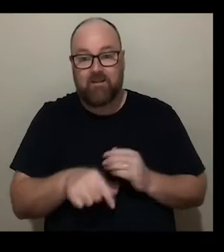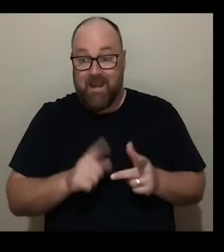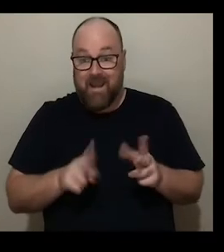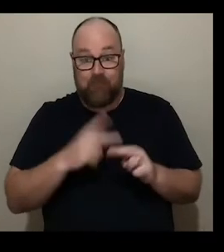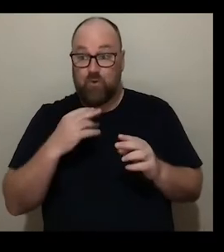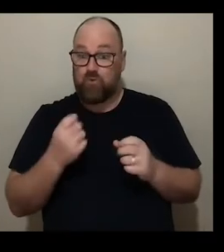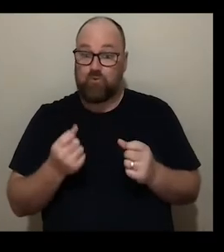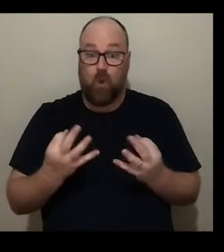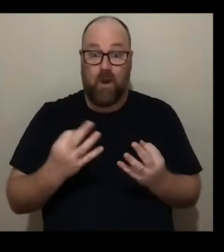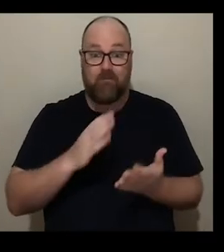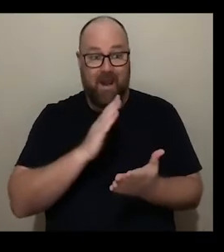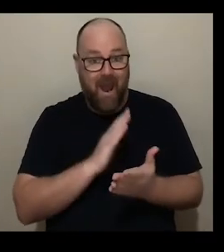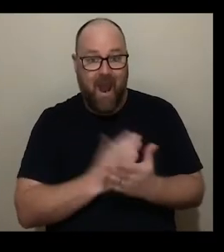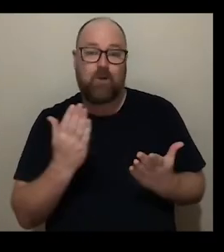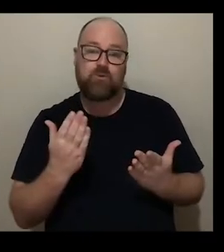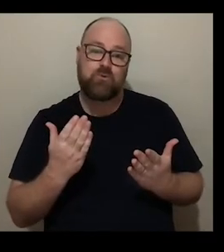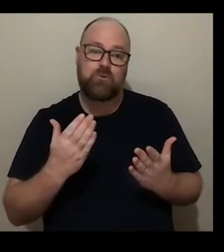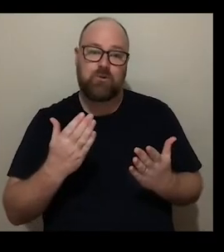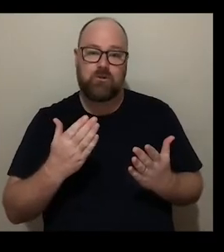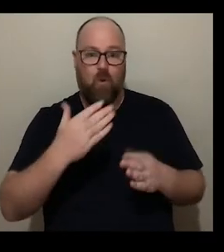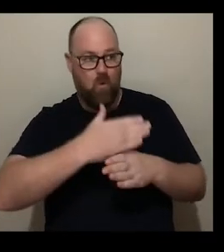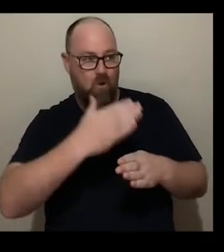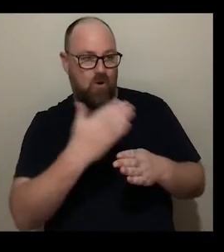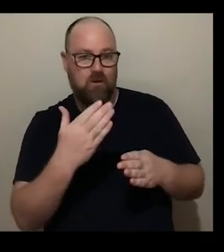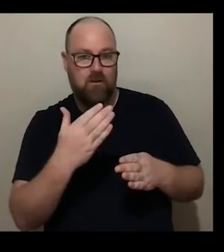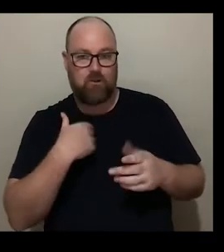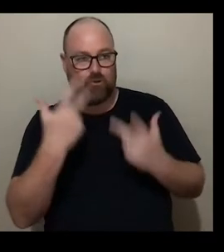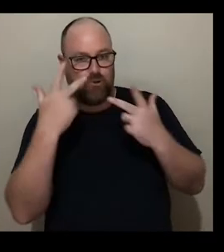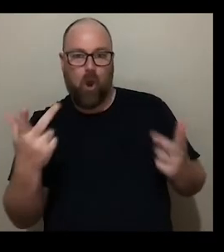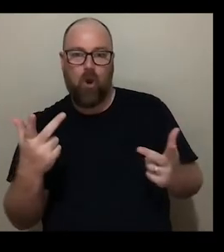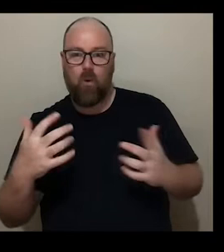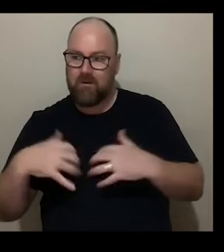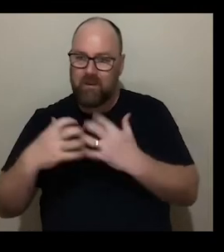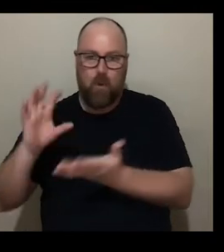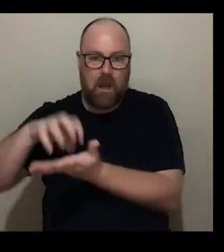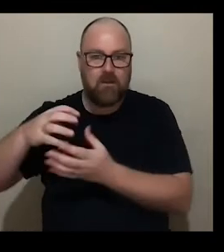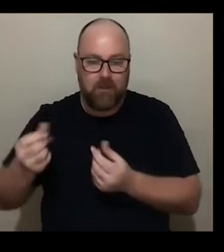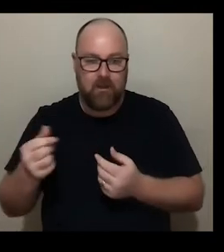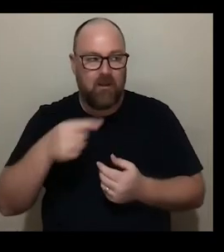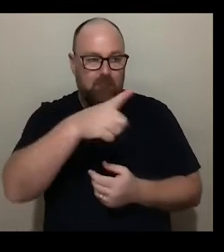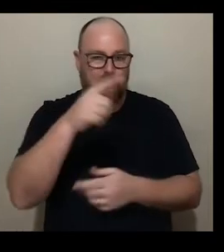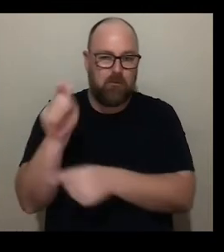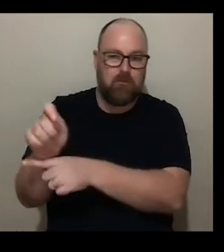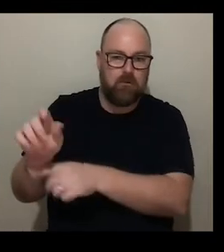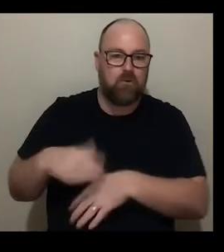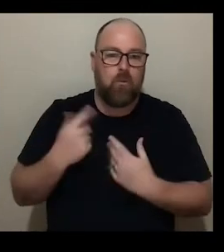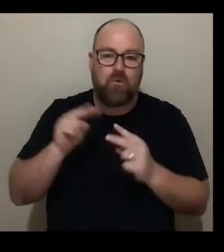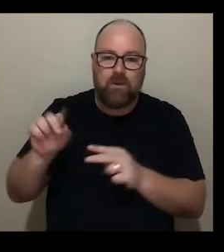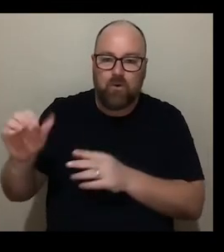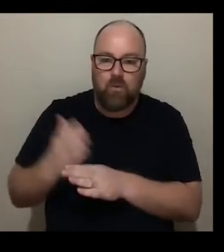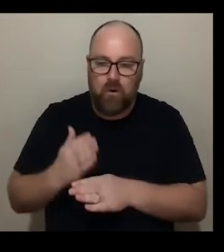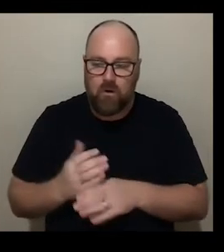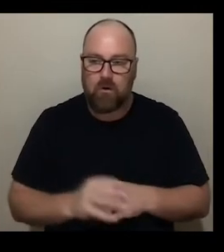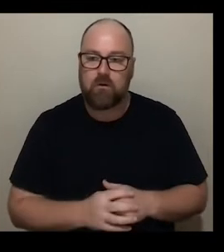practice then nobody wants to see your work anyway so I think that you know as a disabled artist there are more